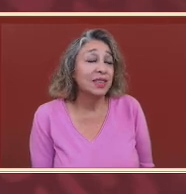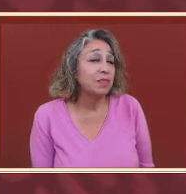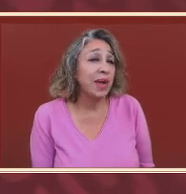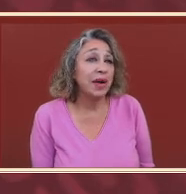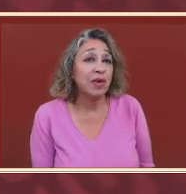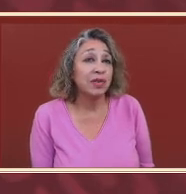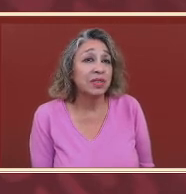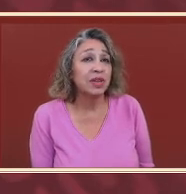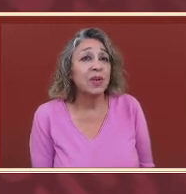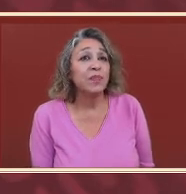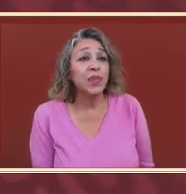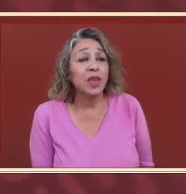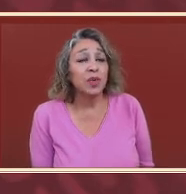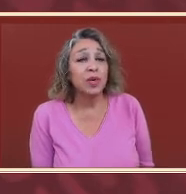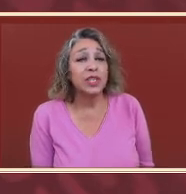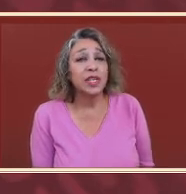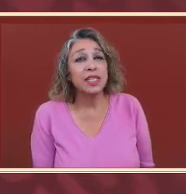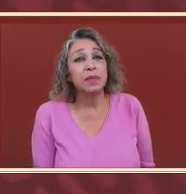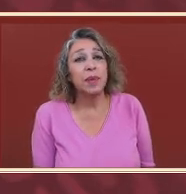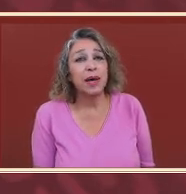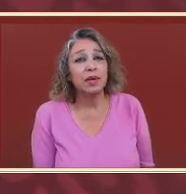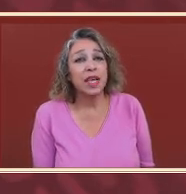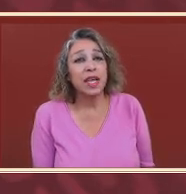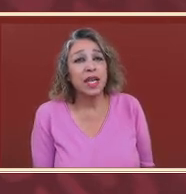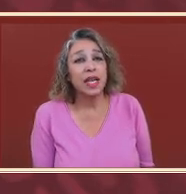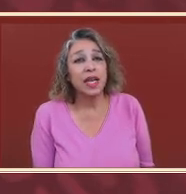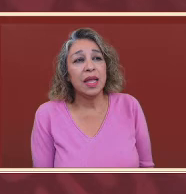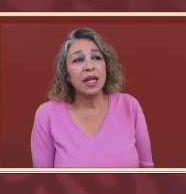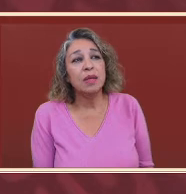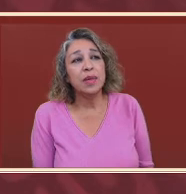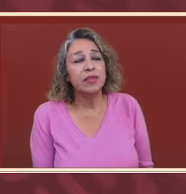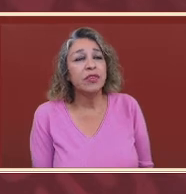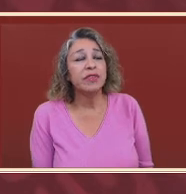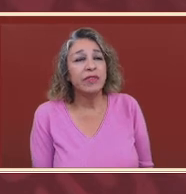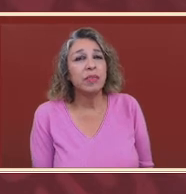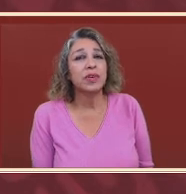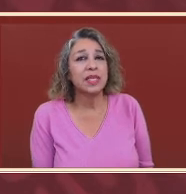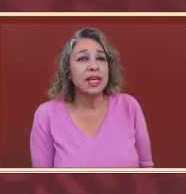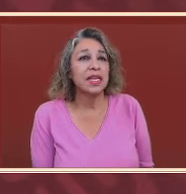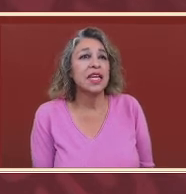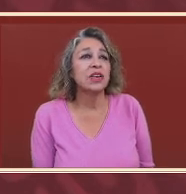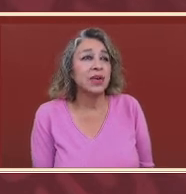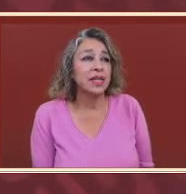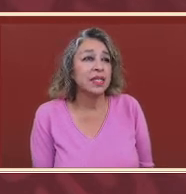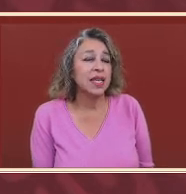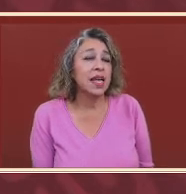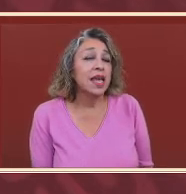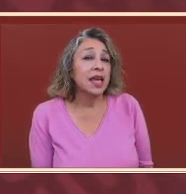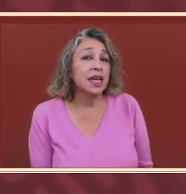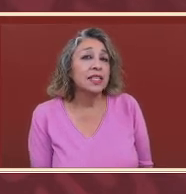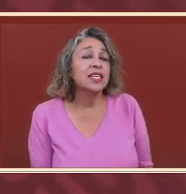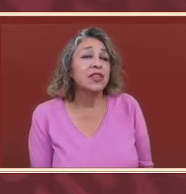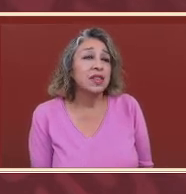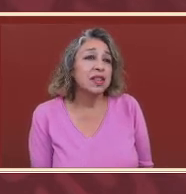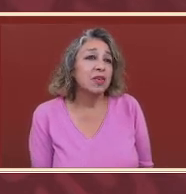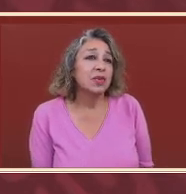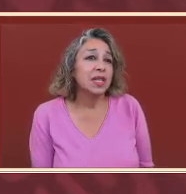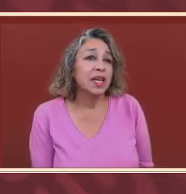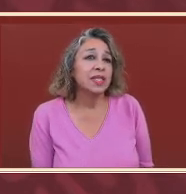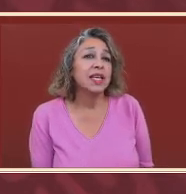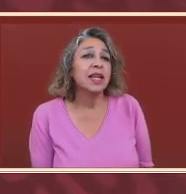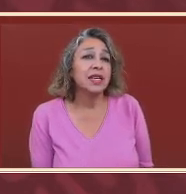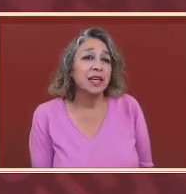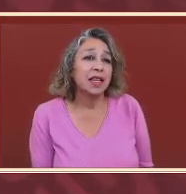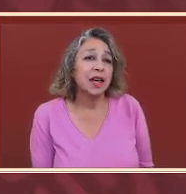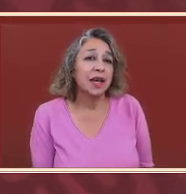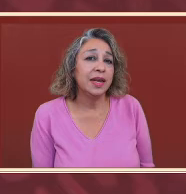,000 barrels, which is about a little bit over 50% increase. Considering that there was